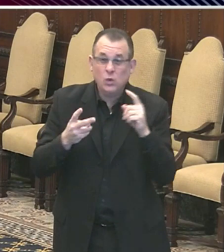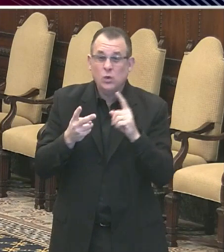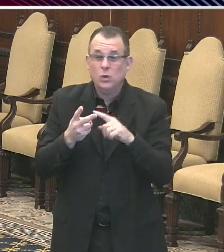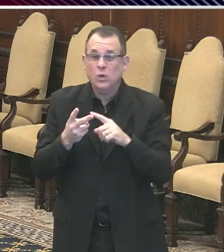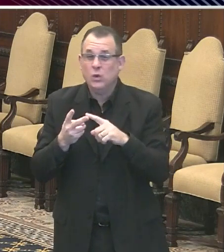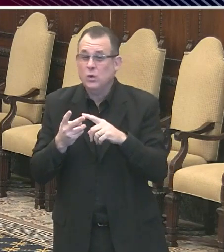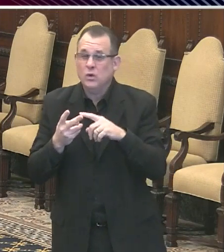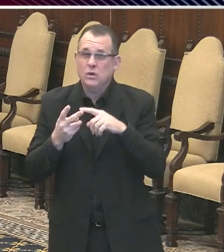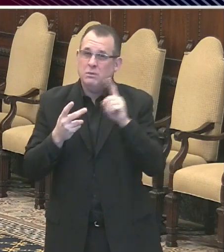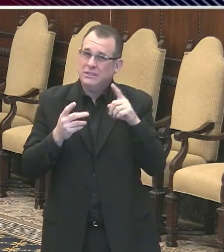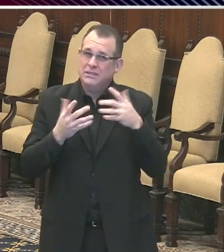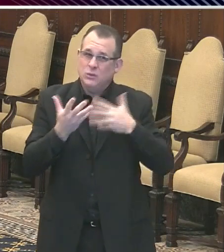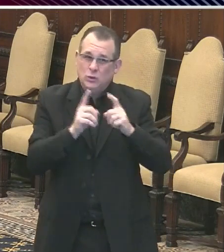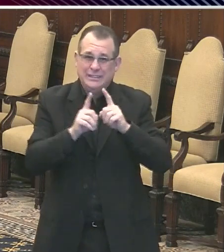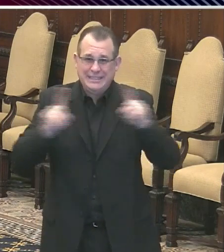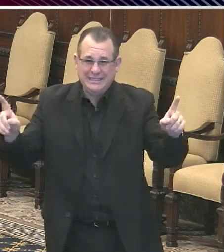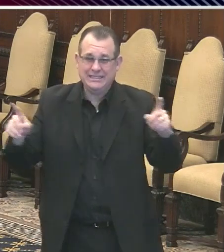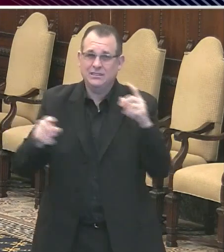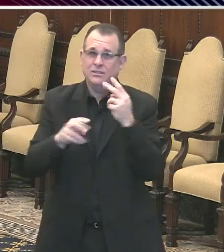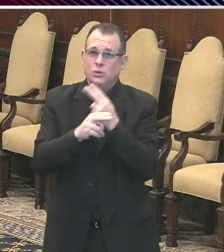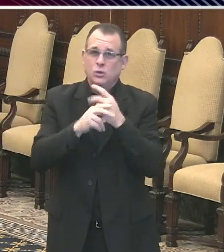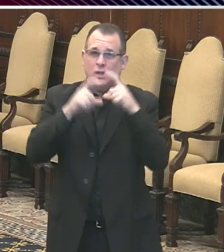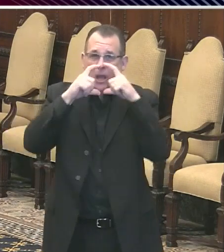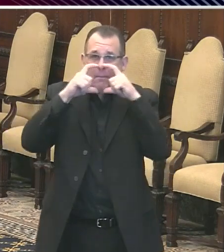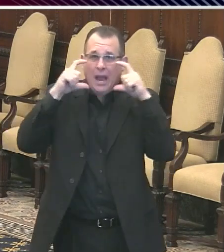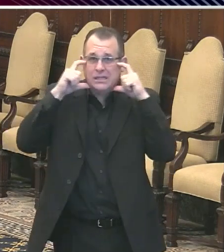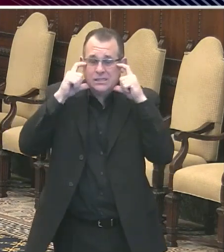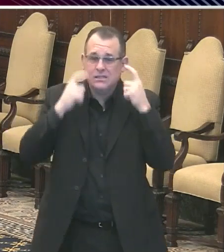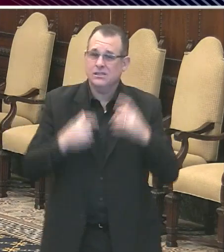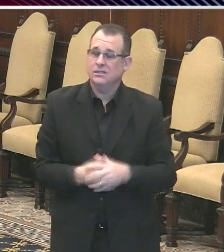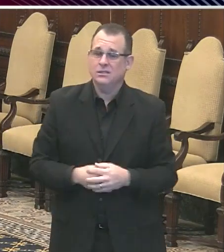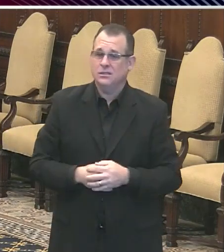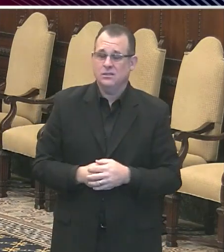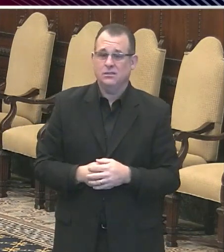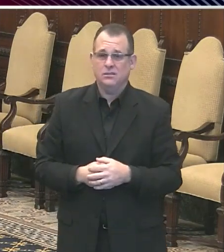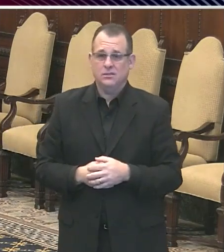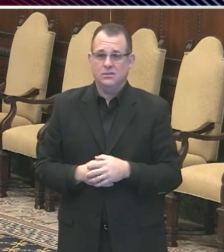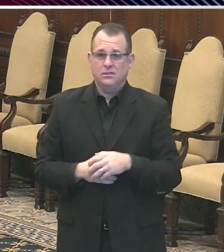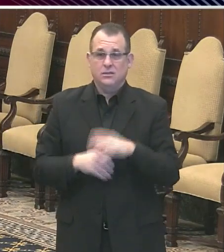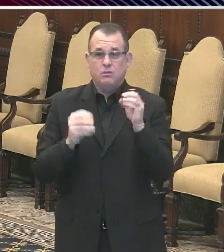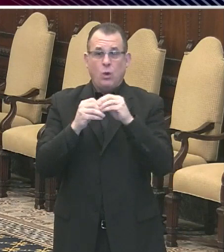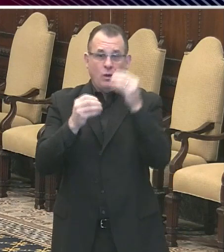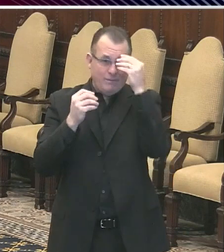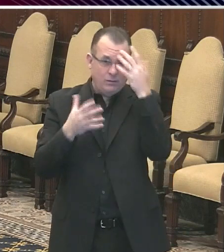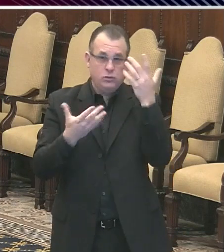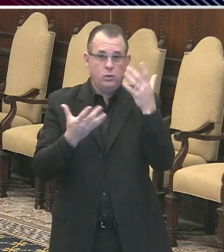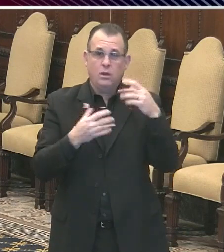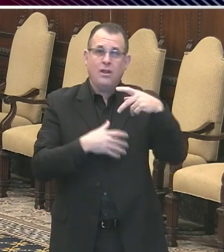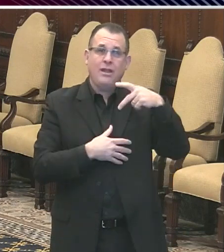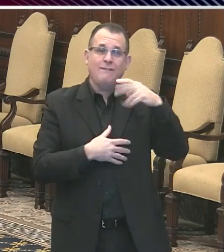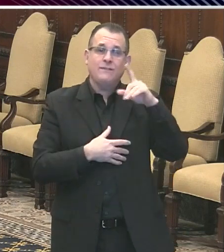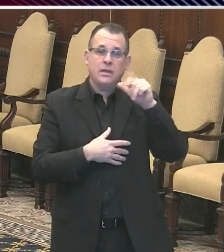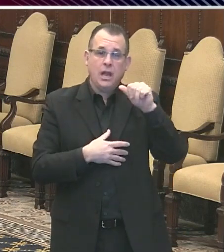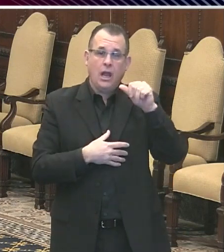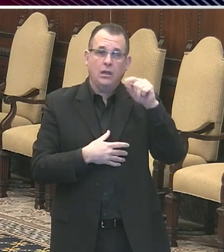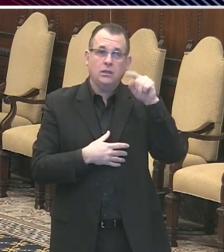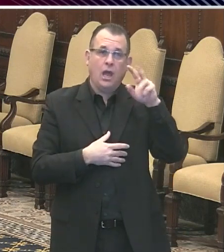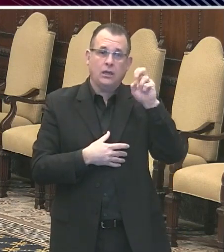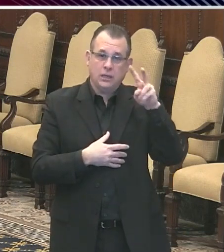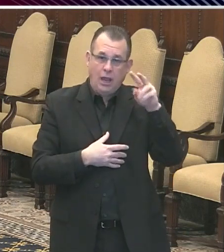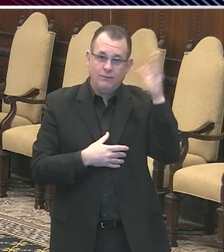consistently. More information is phil.gov slash COVID or medical questions 1-800-722